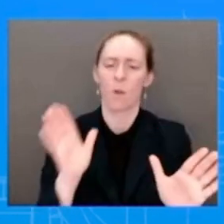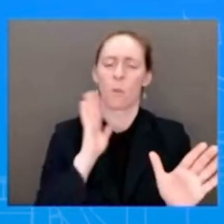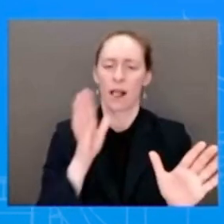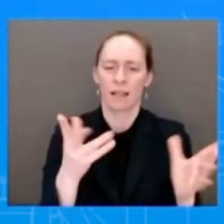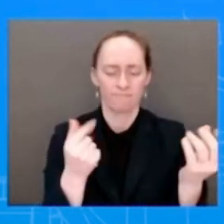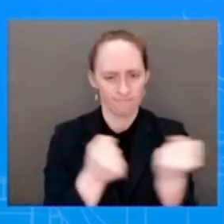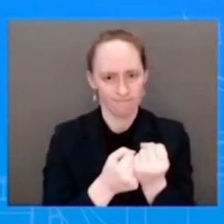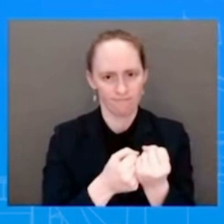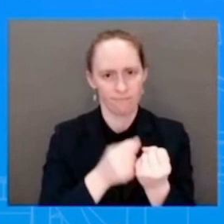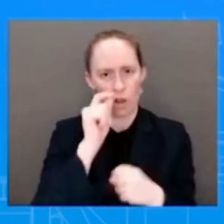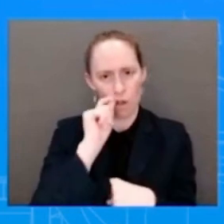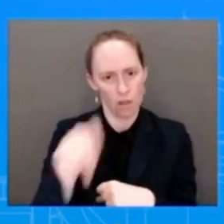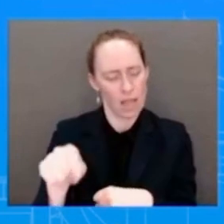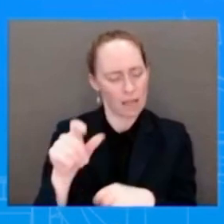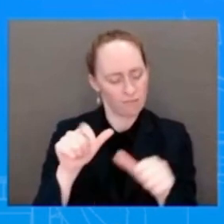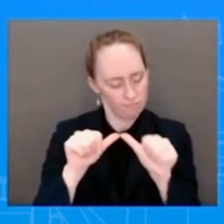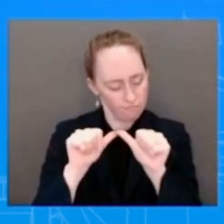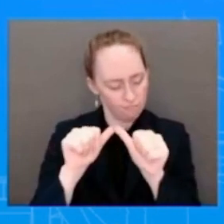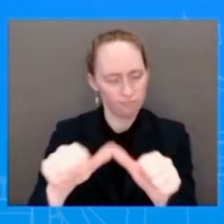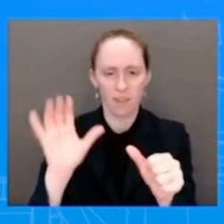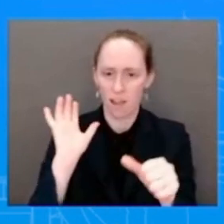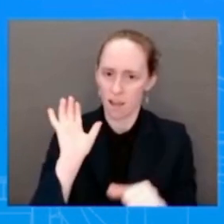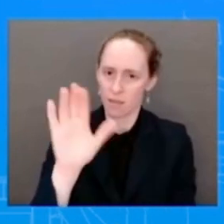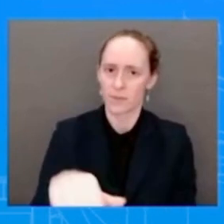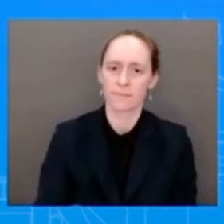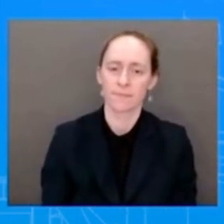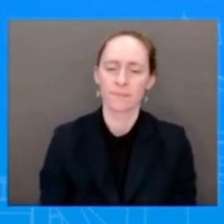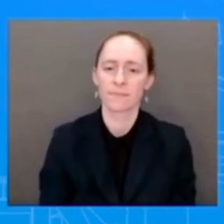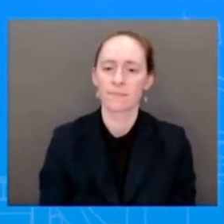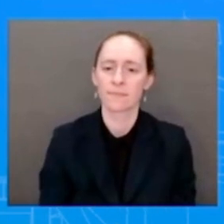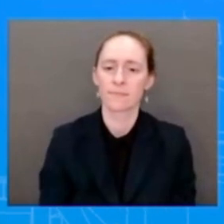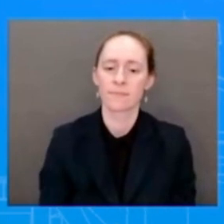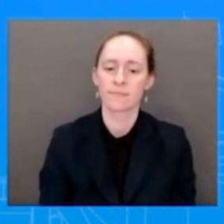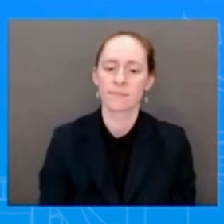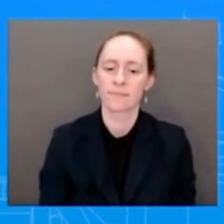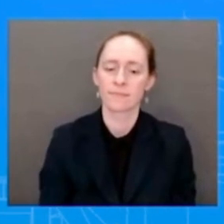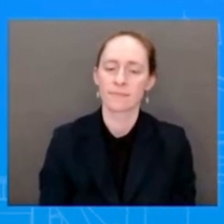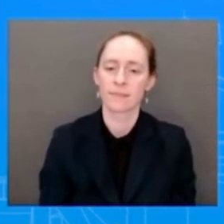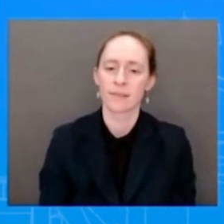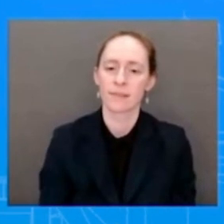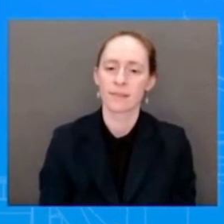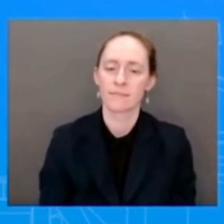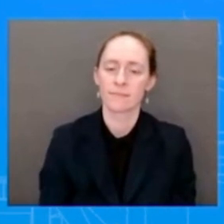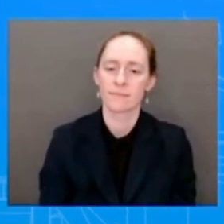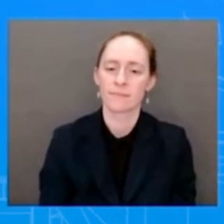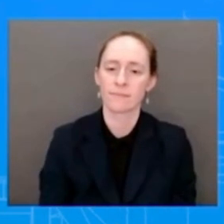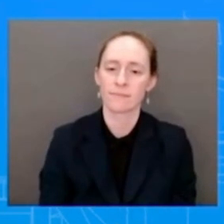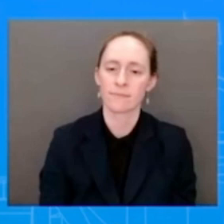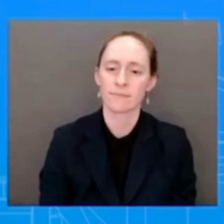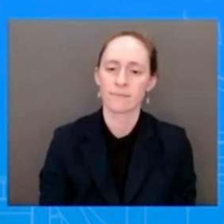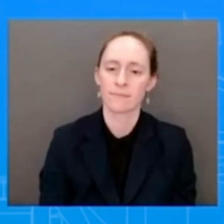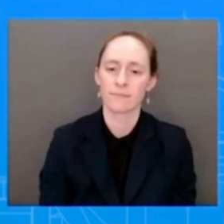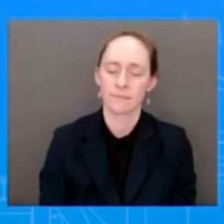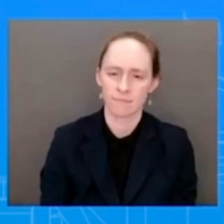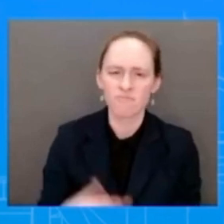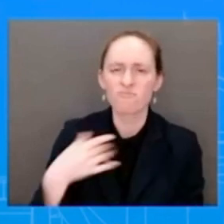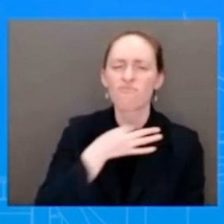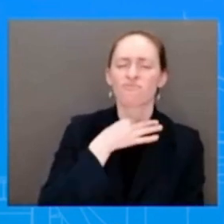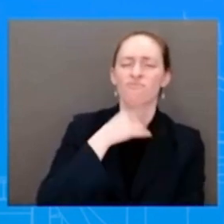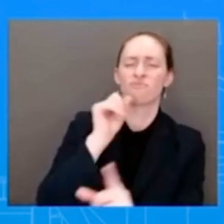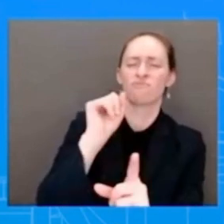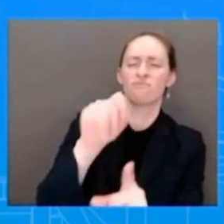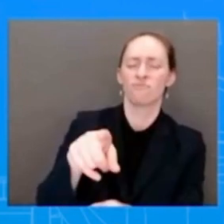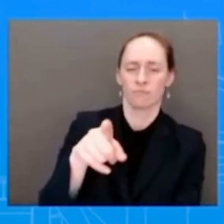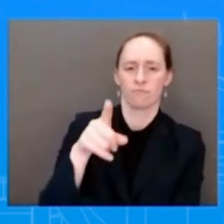Thank you. Following up on the police executive order, one part of that was building a law